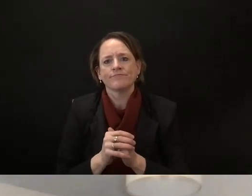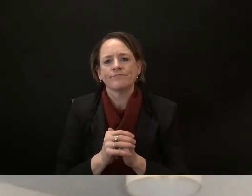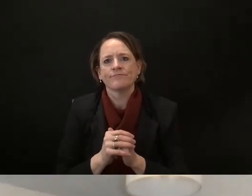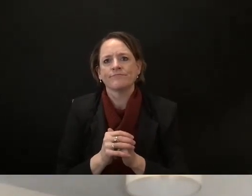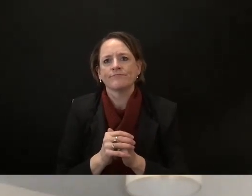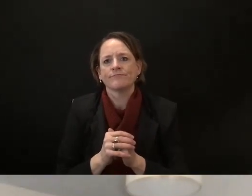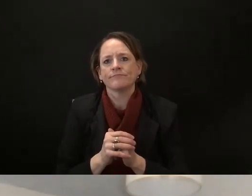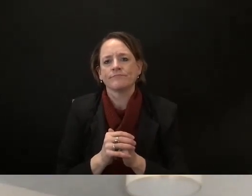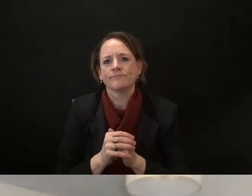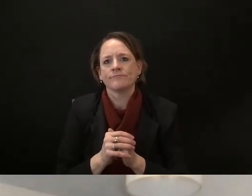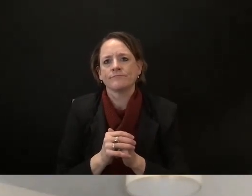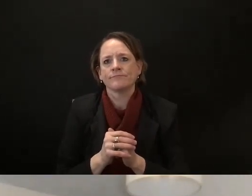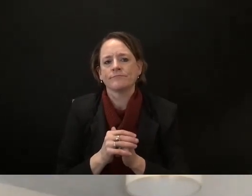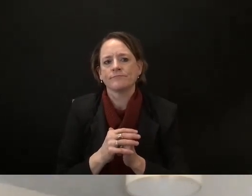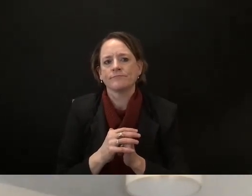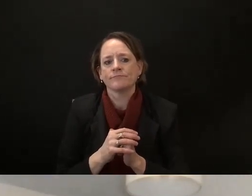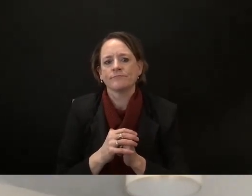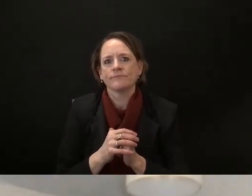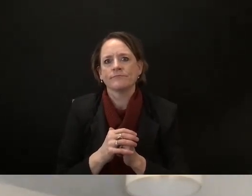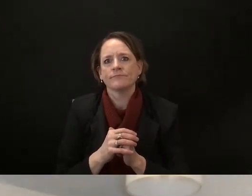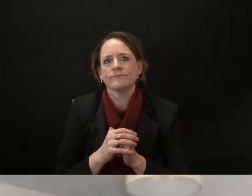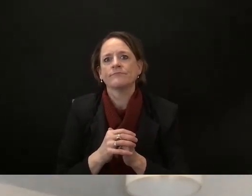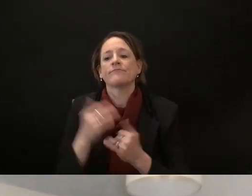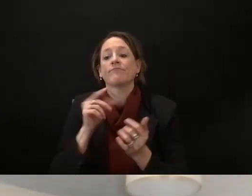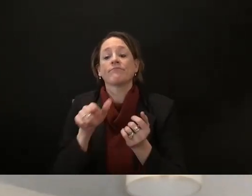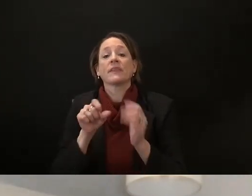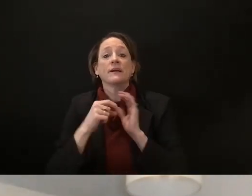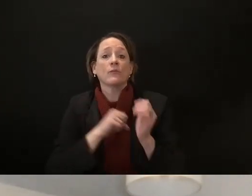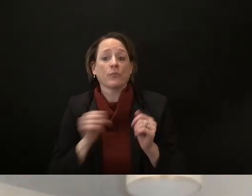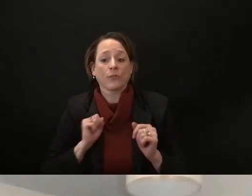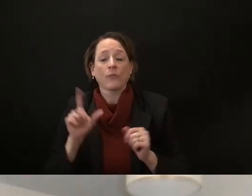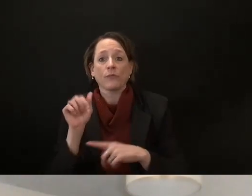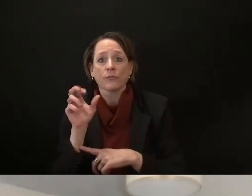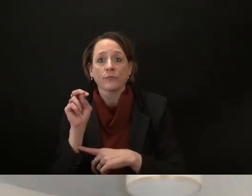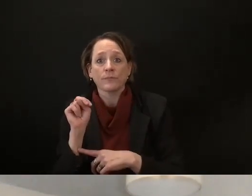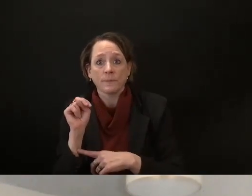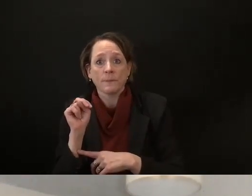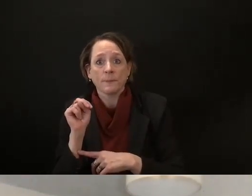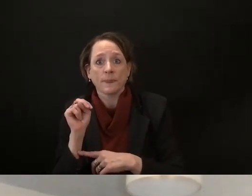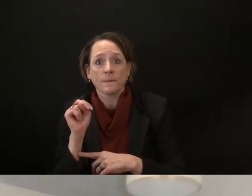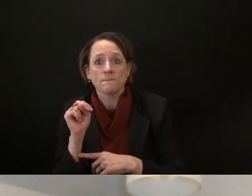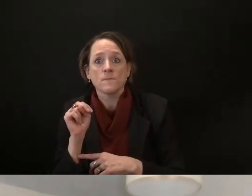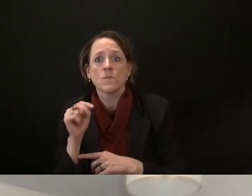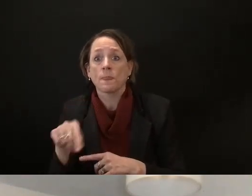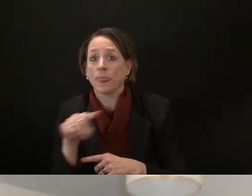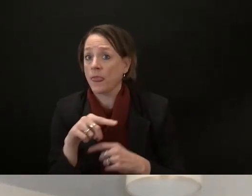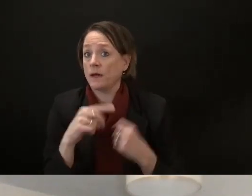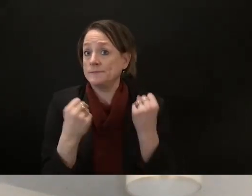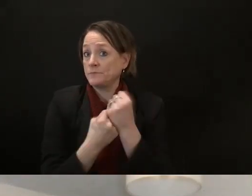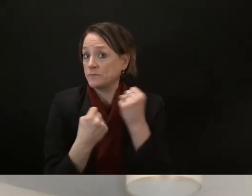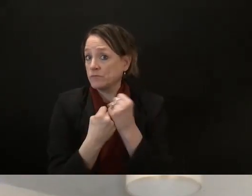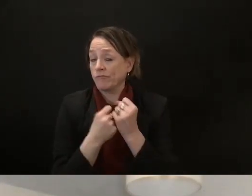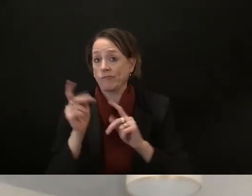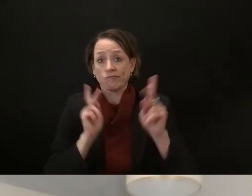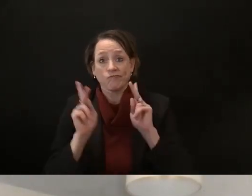ui process is and uh in addition to trying to change the the process back so there are just there are on the